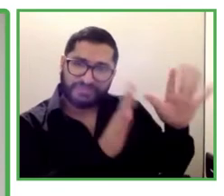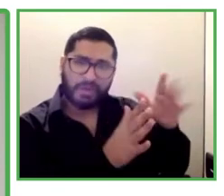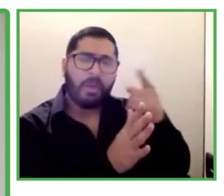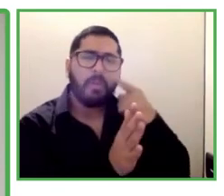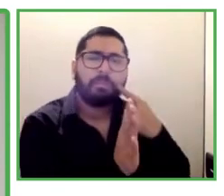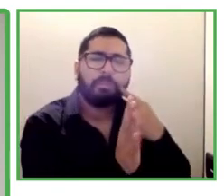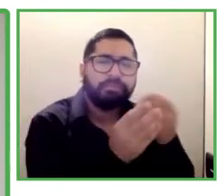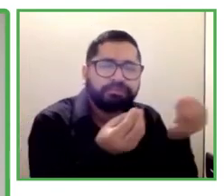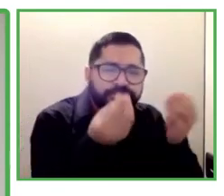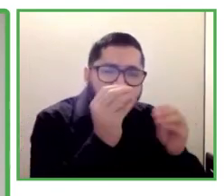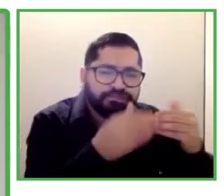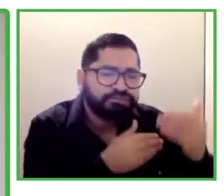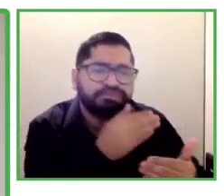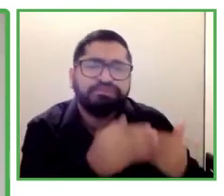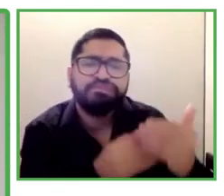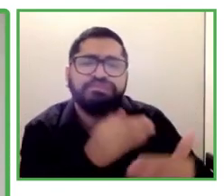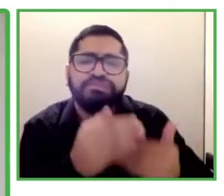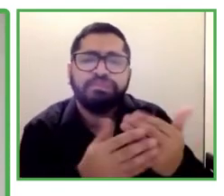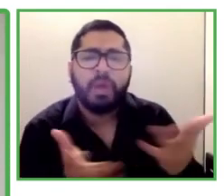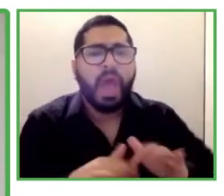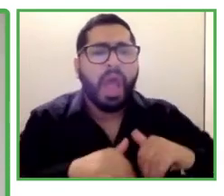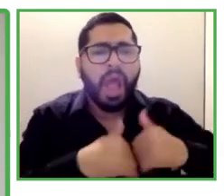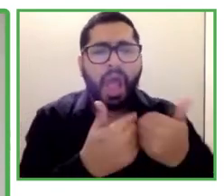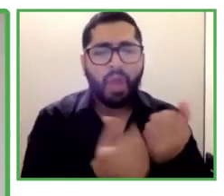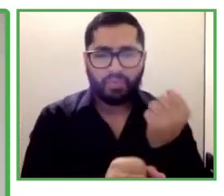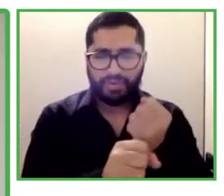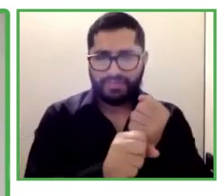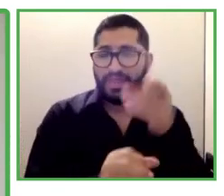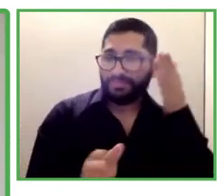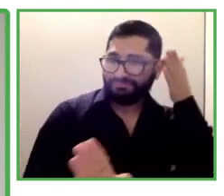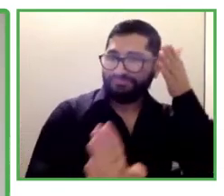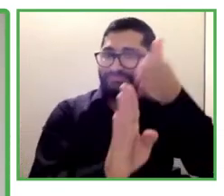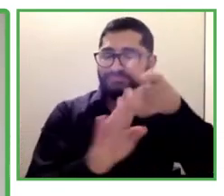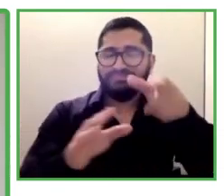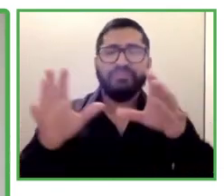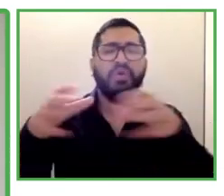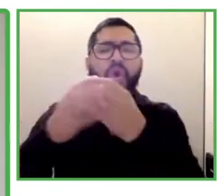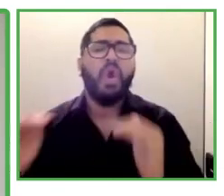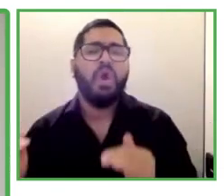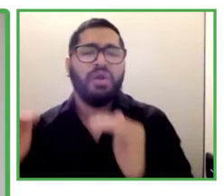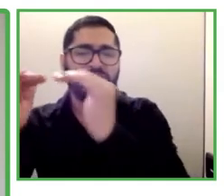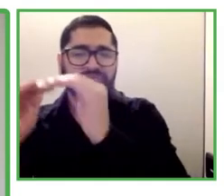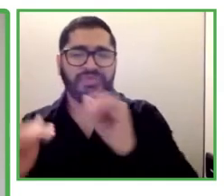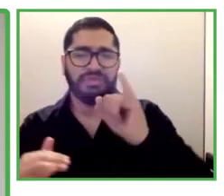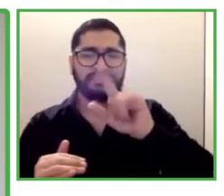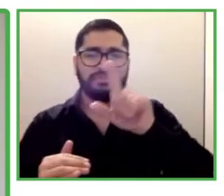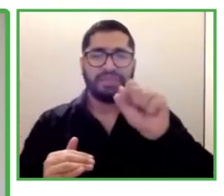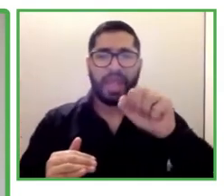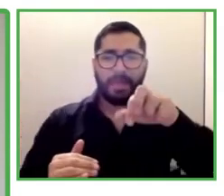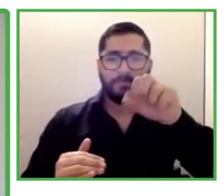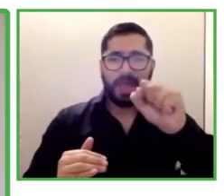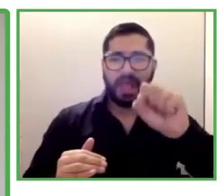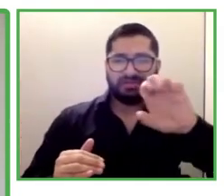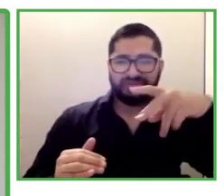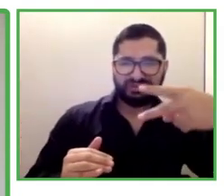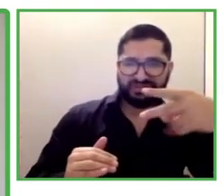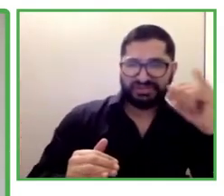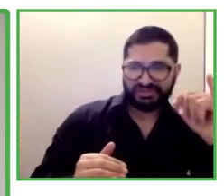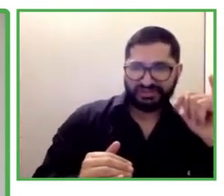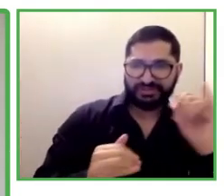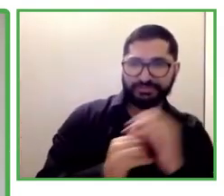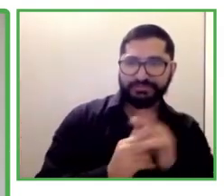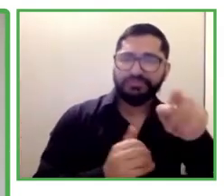or partners like World Vision, like the Ethiopian Center for Disability and Development, United Nations Fund for Population, Replication